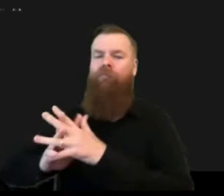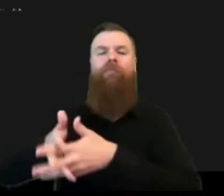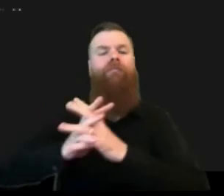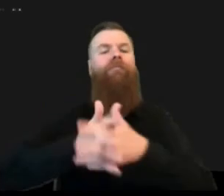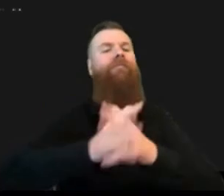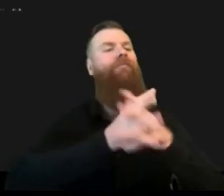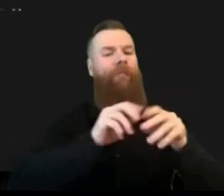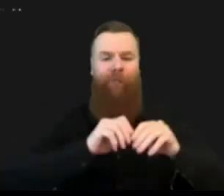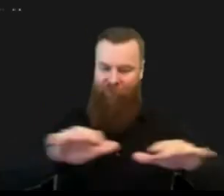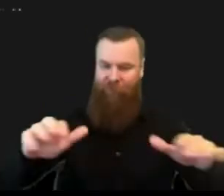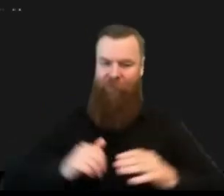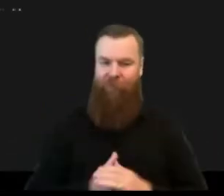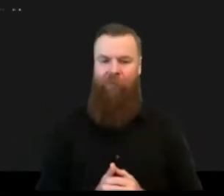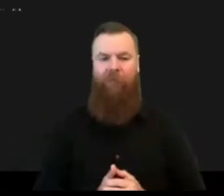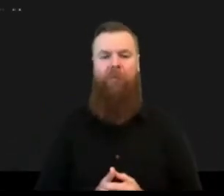to the discussion thank you